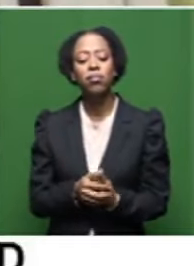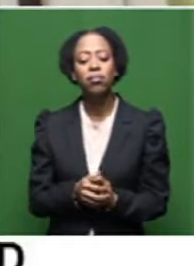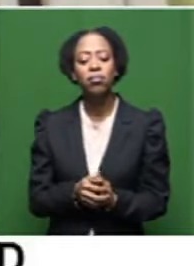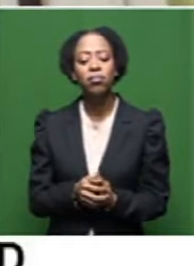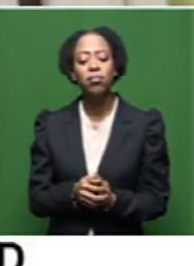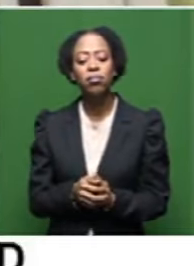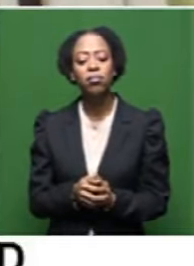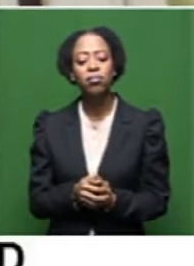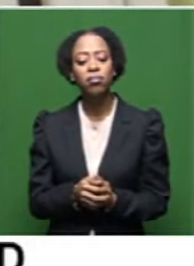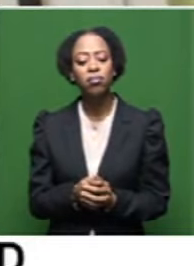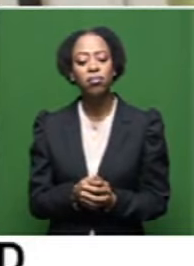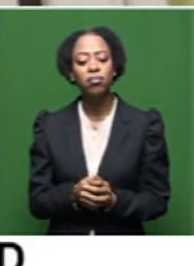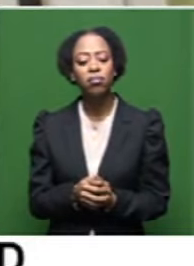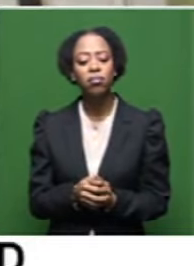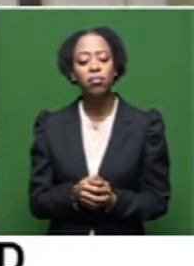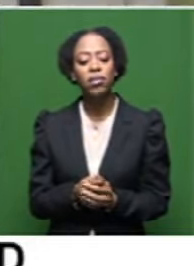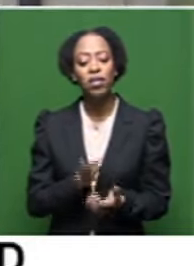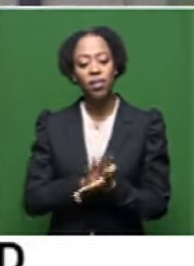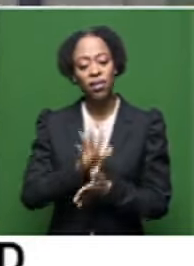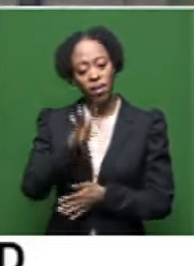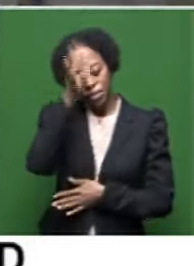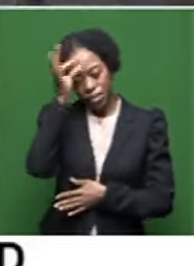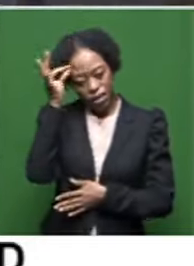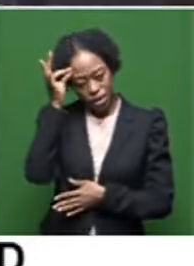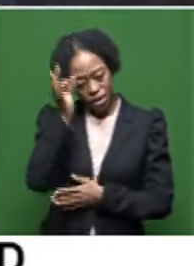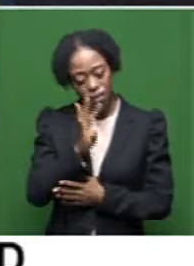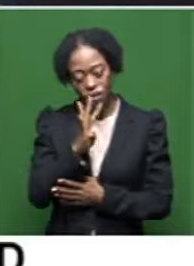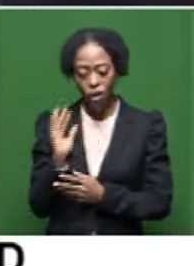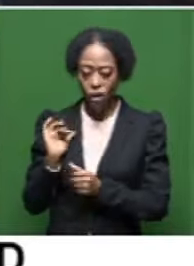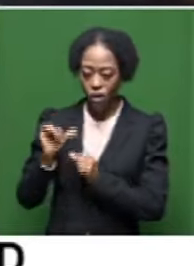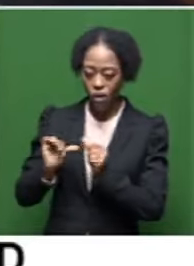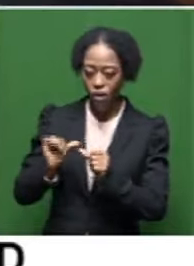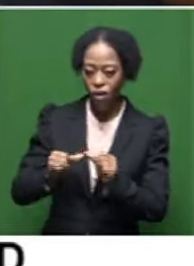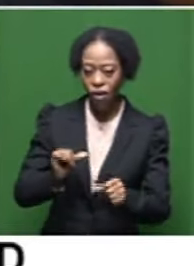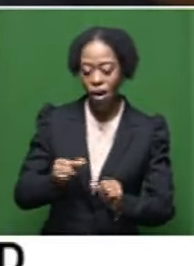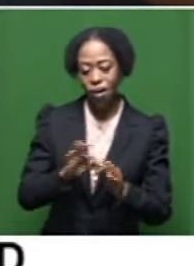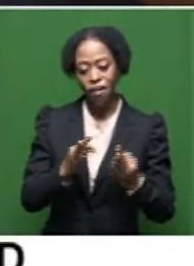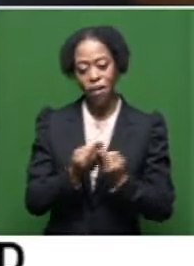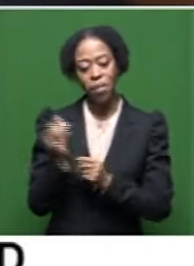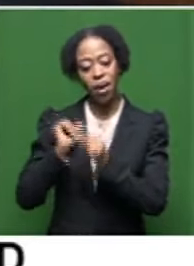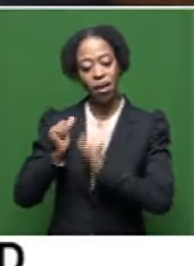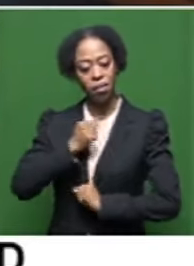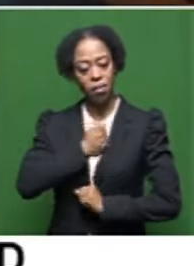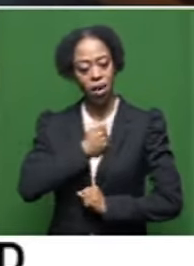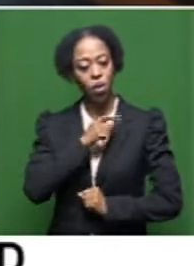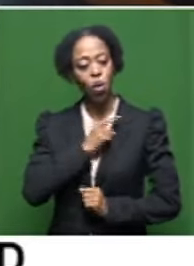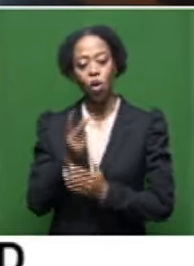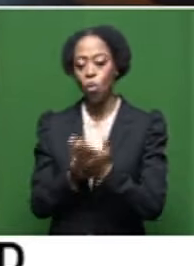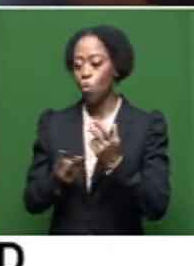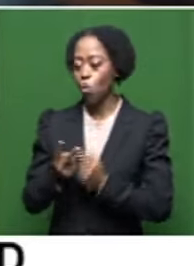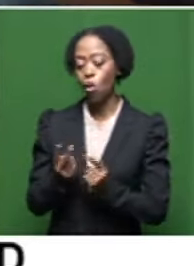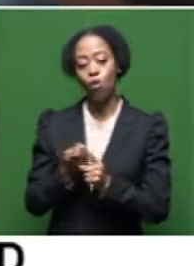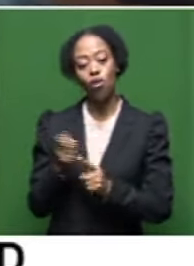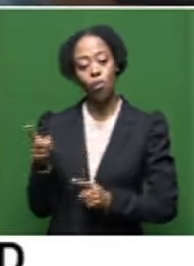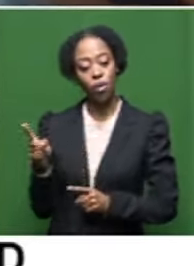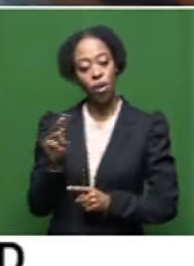rattled off like for 15 minutes, you know, four generations of my family's history because we both came from Westbury